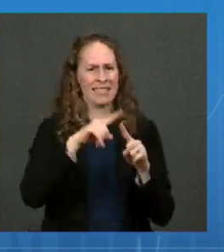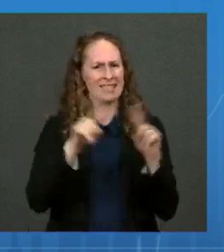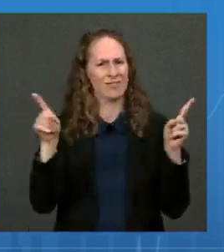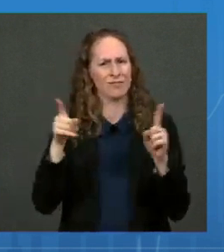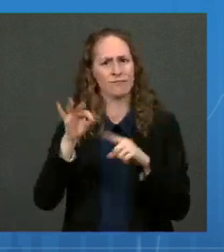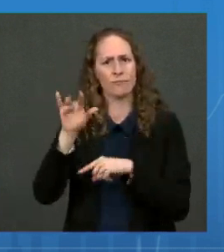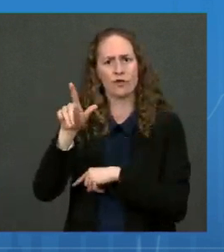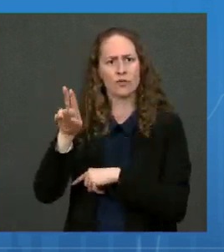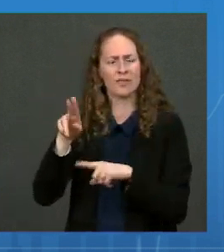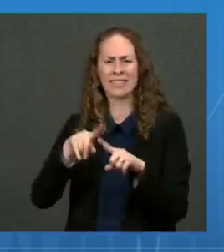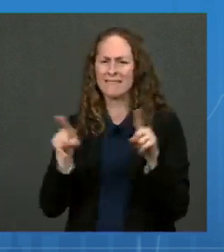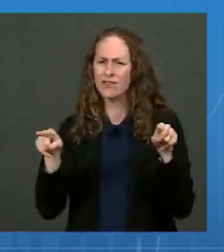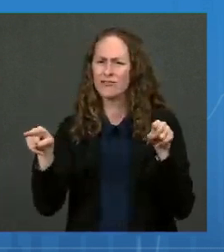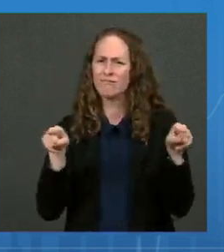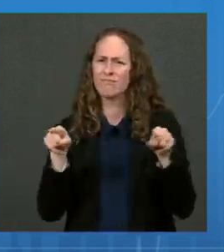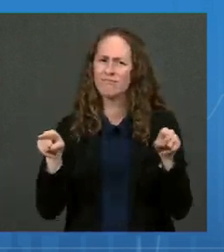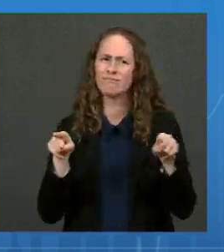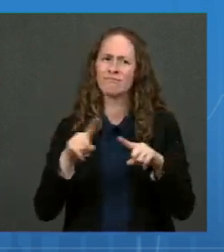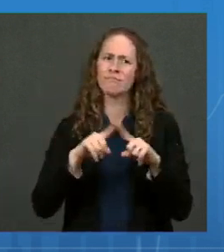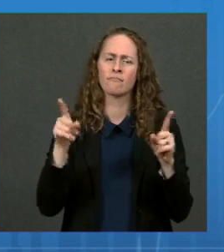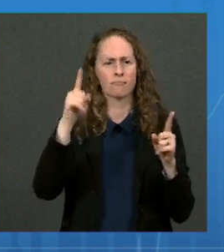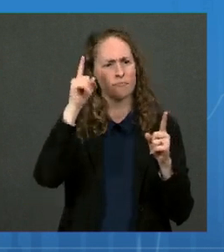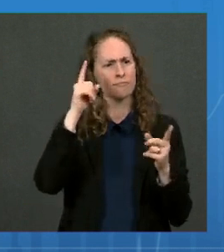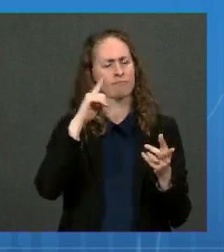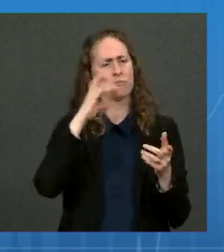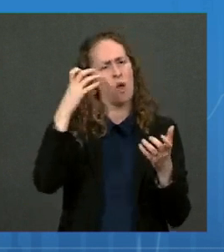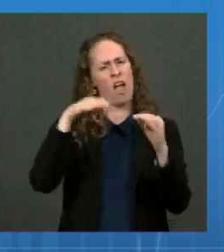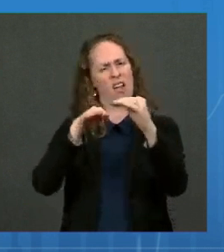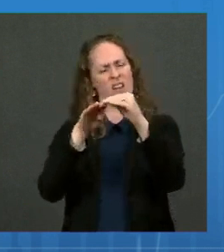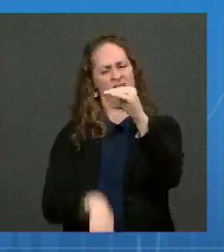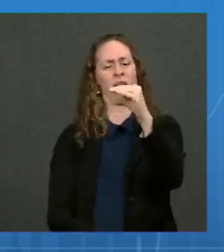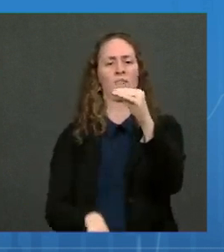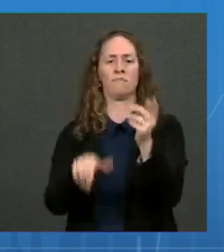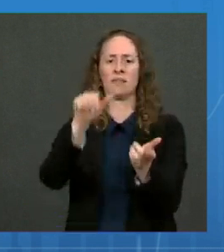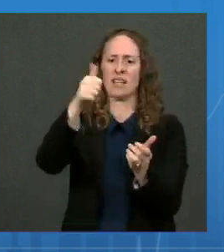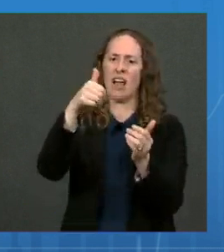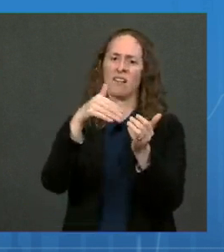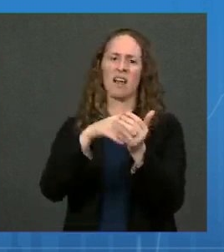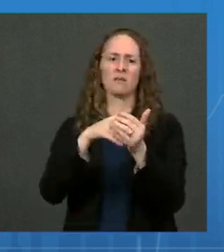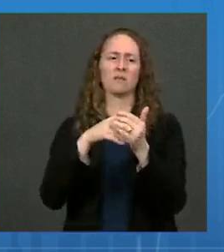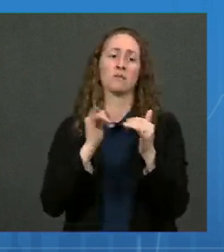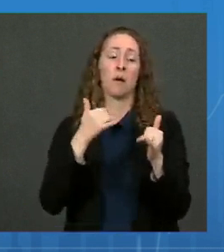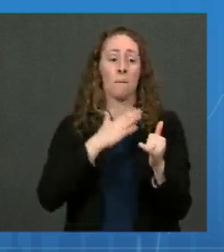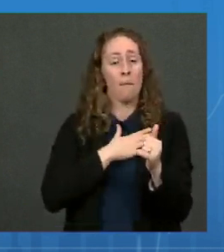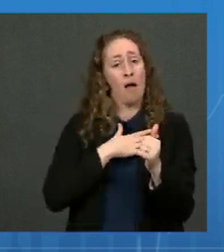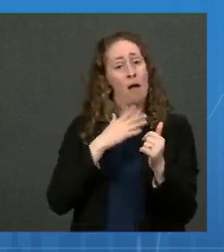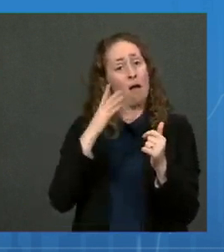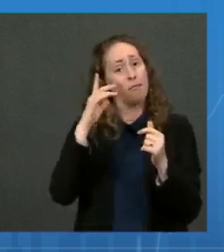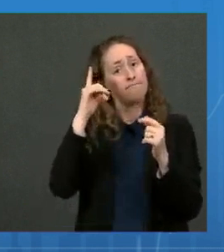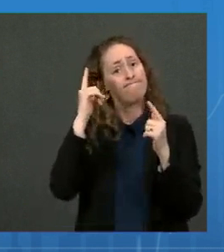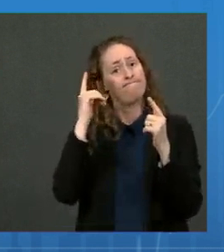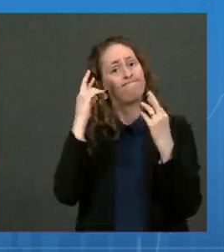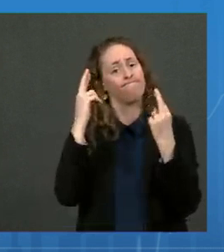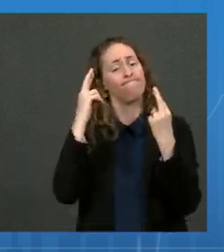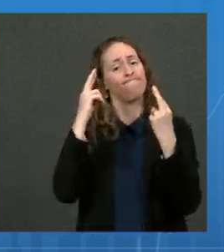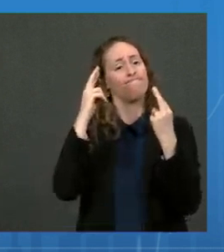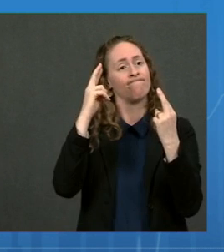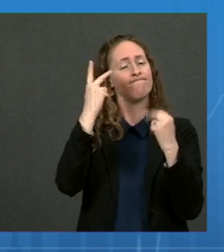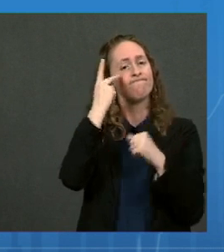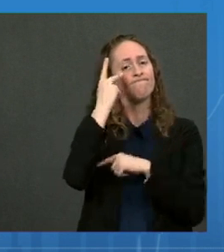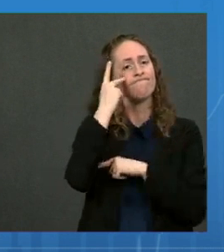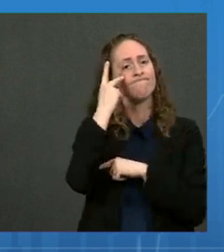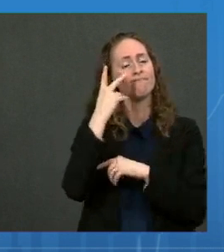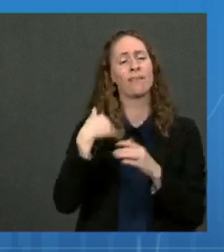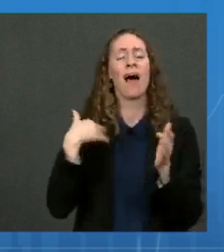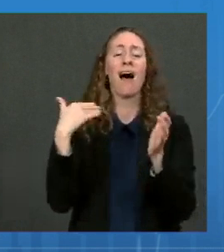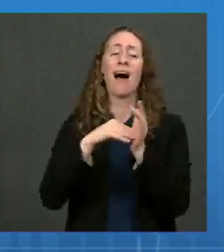much lower than we get with the flu season. That's what I would hope would happen. But again, as I've said over and over again,